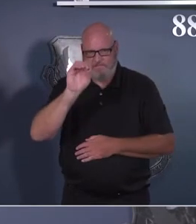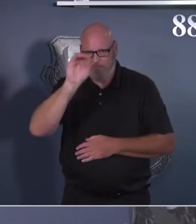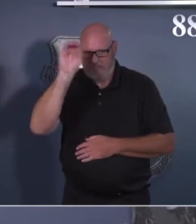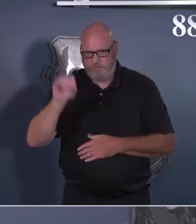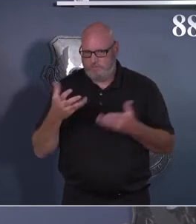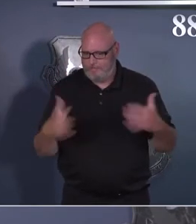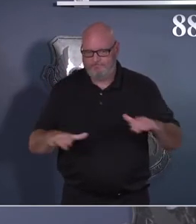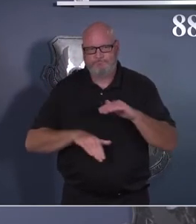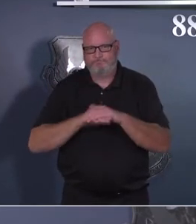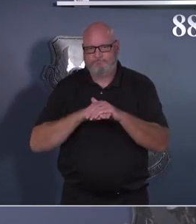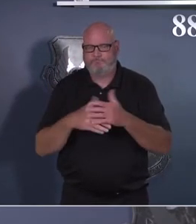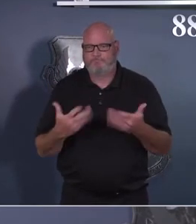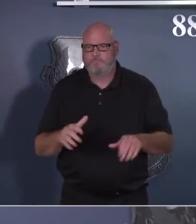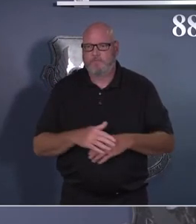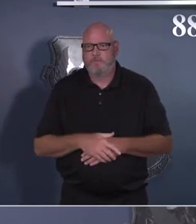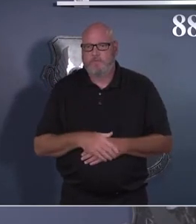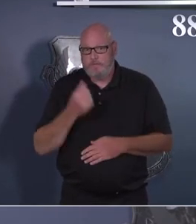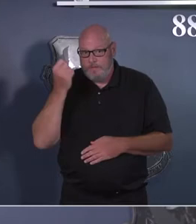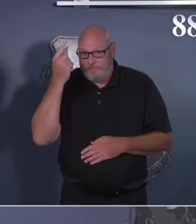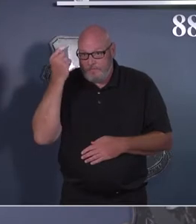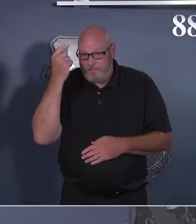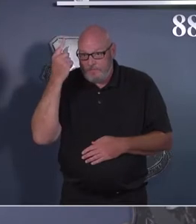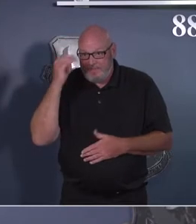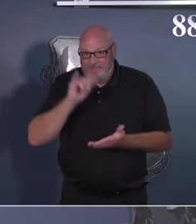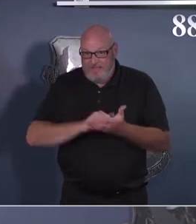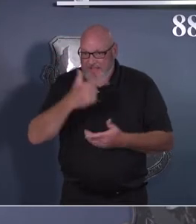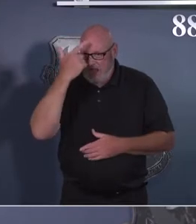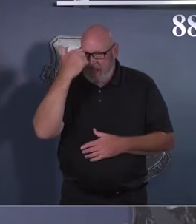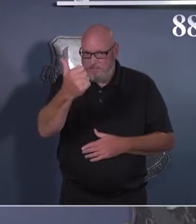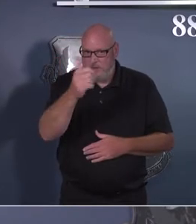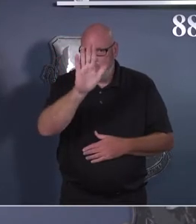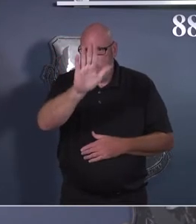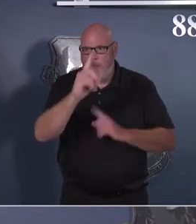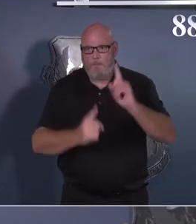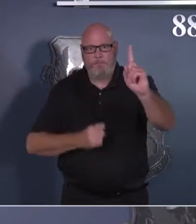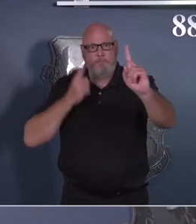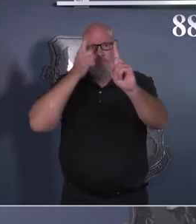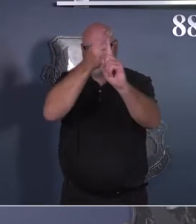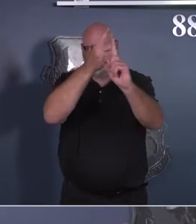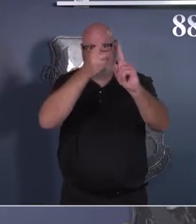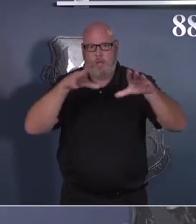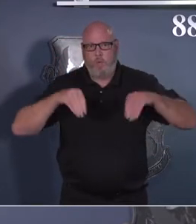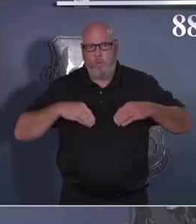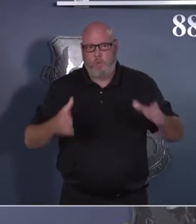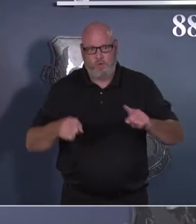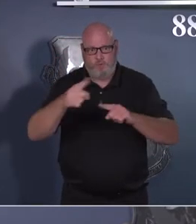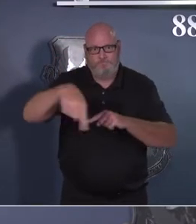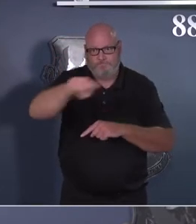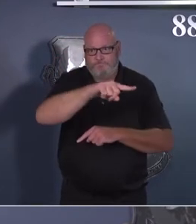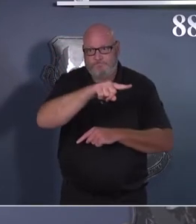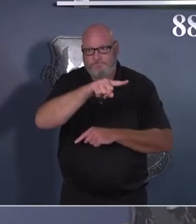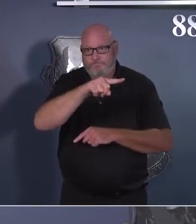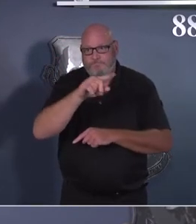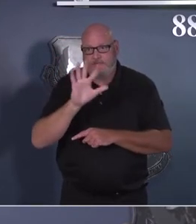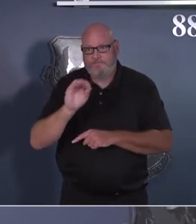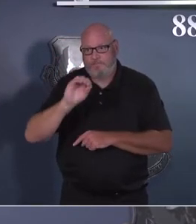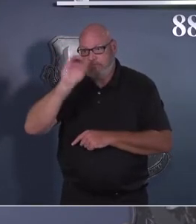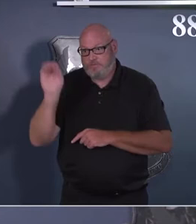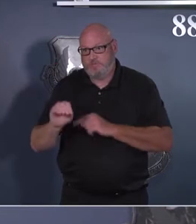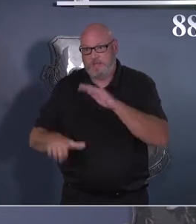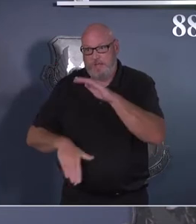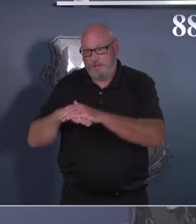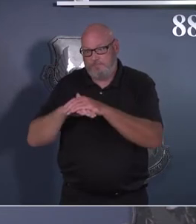up to mission owners. So the target is no more than 50%. But there are some mission sets that we cannot do